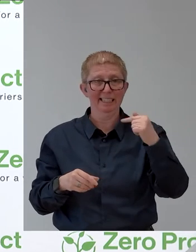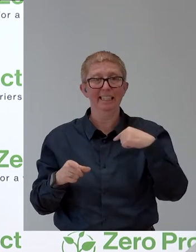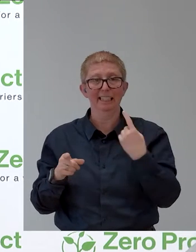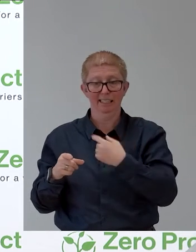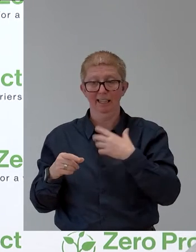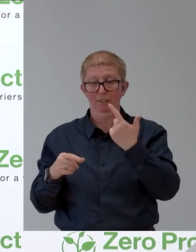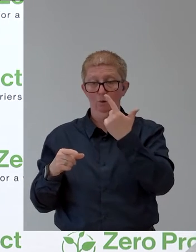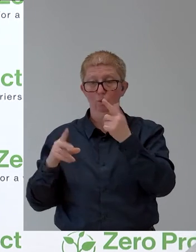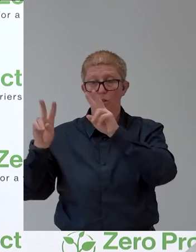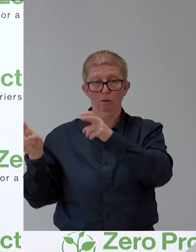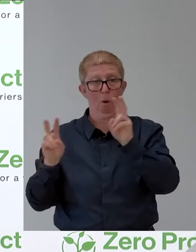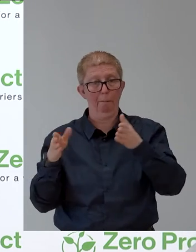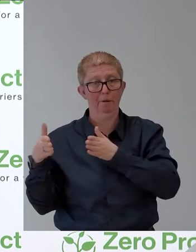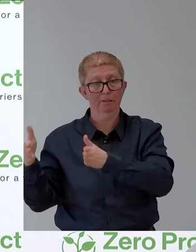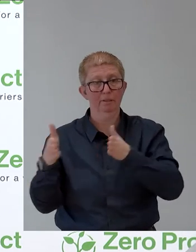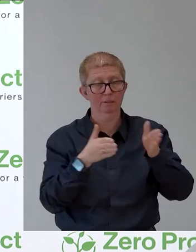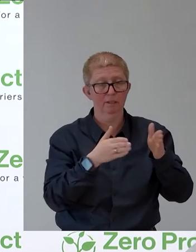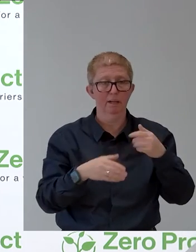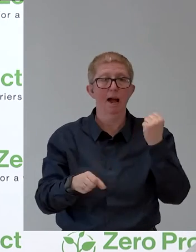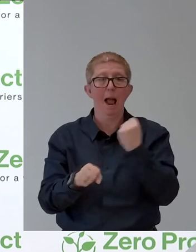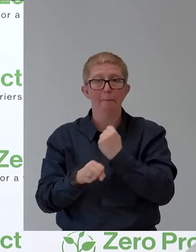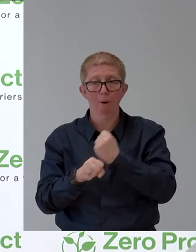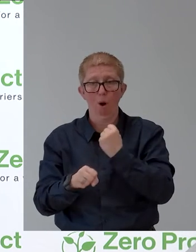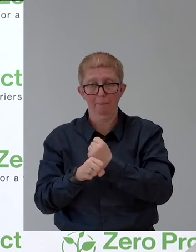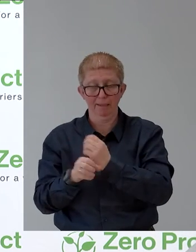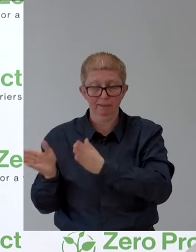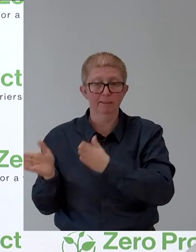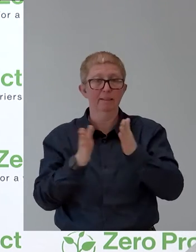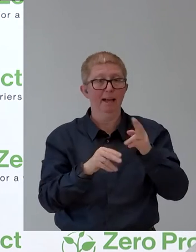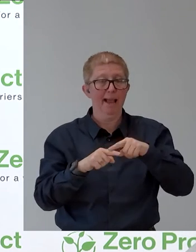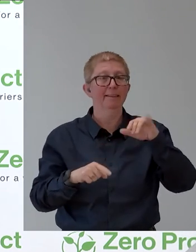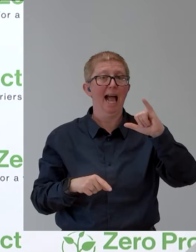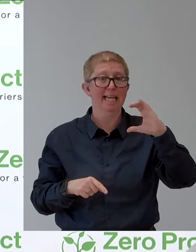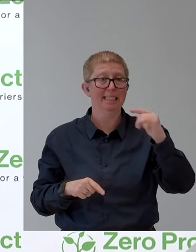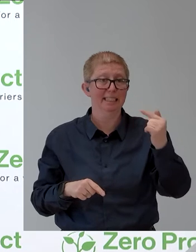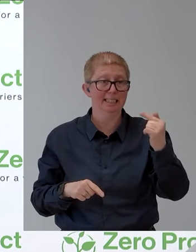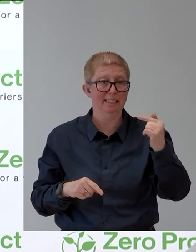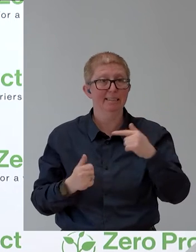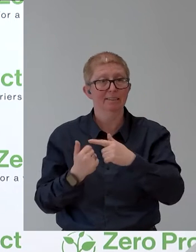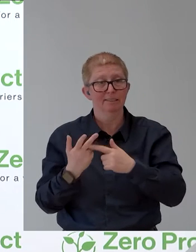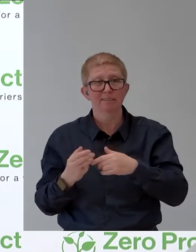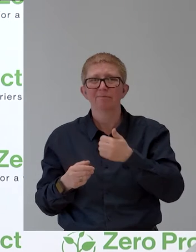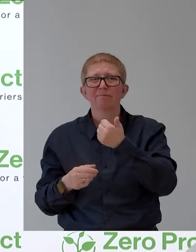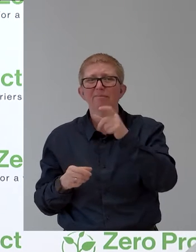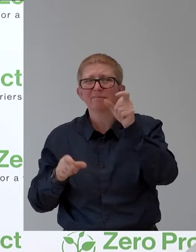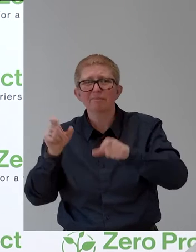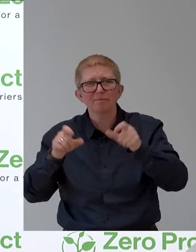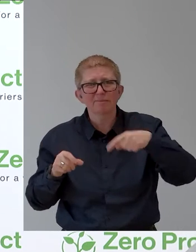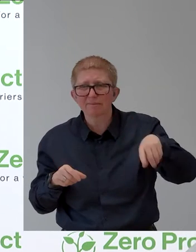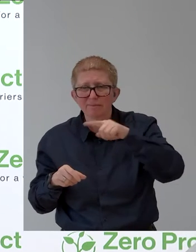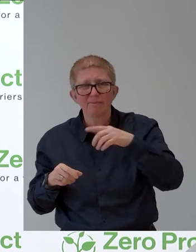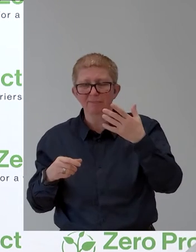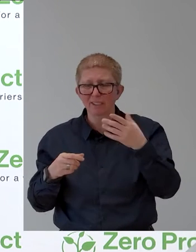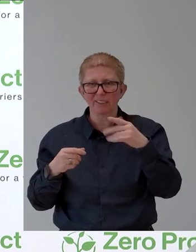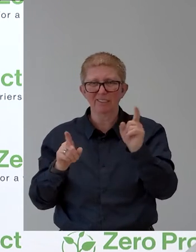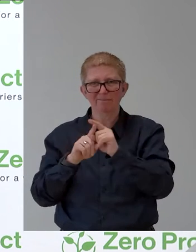and we were lacking some of the criteria, unfortunately, because as you know, the Xero Project Award